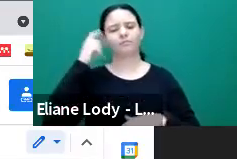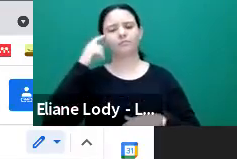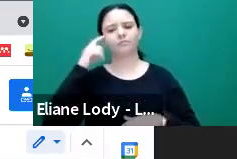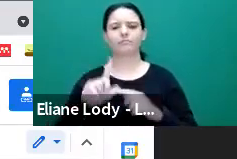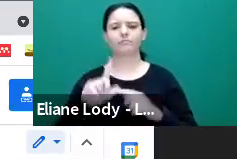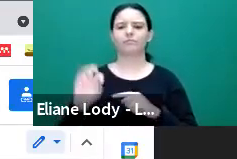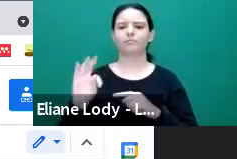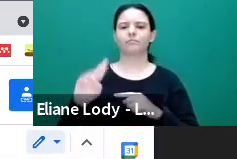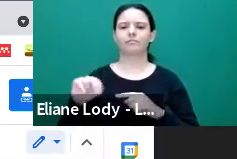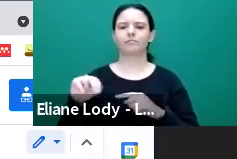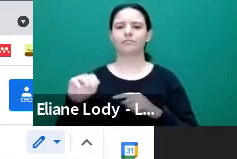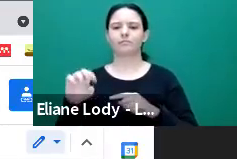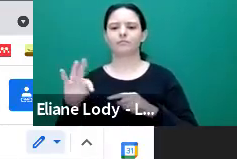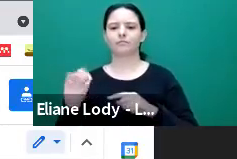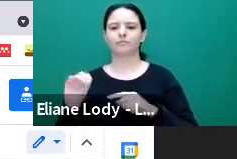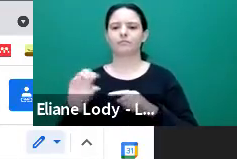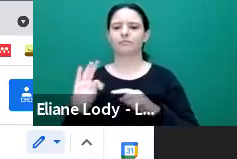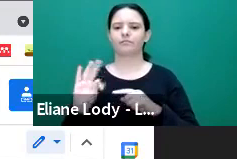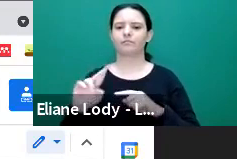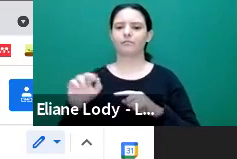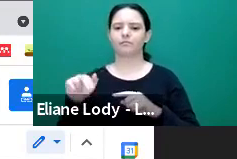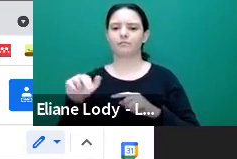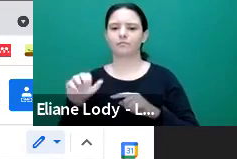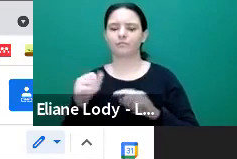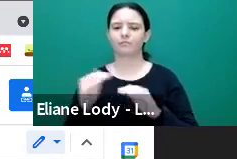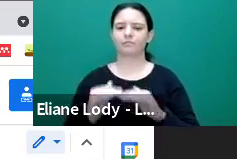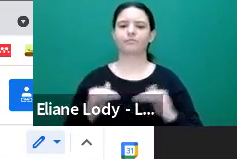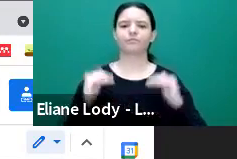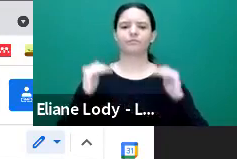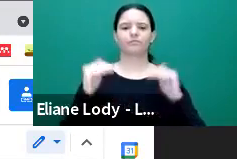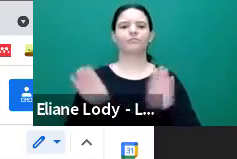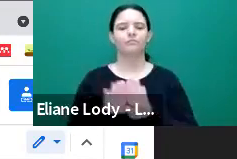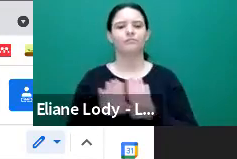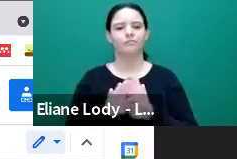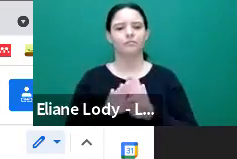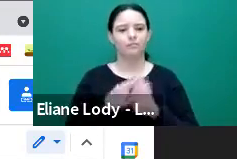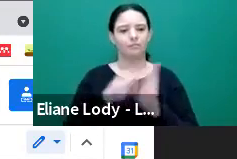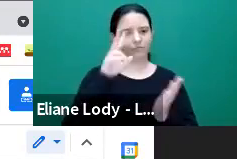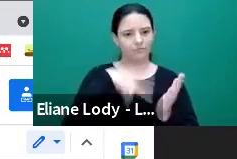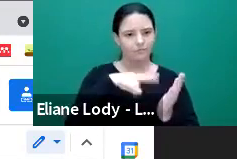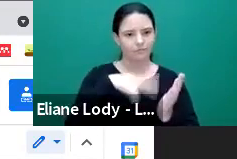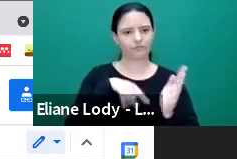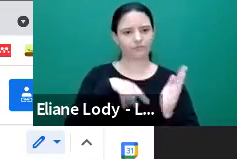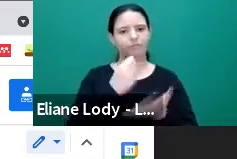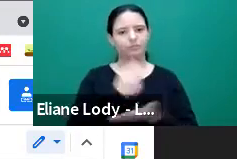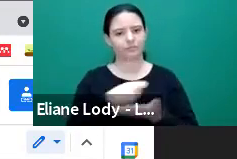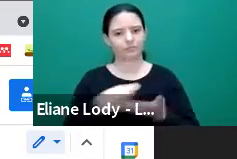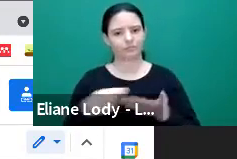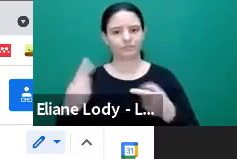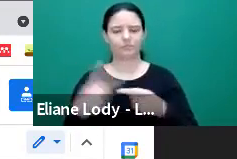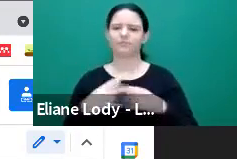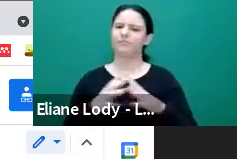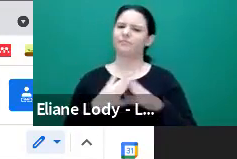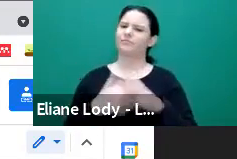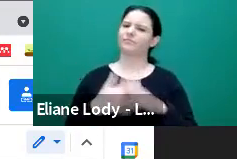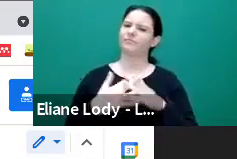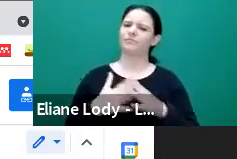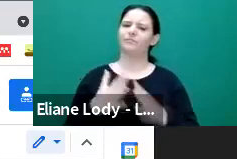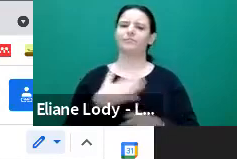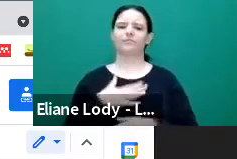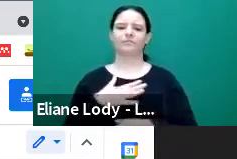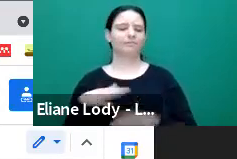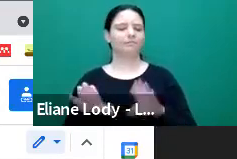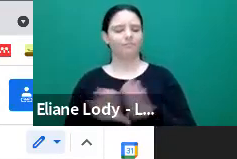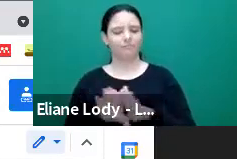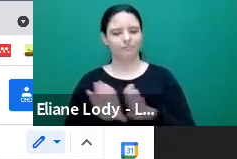So I will read what I wrote because it was kind of confusing for me to understand, but then I can explain better. So although